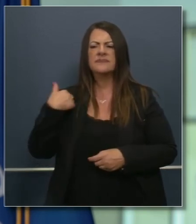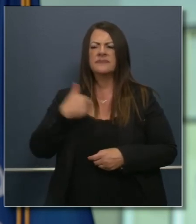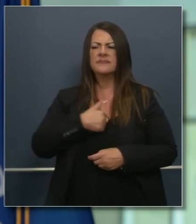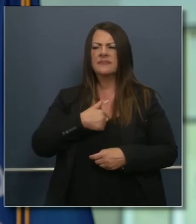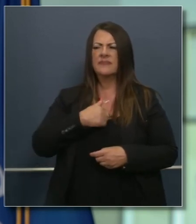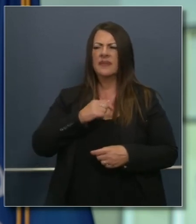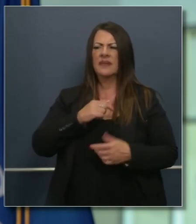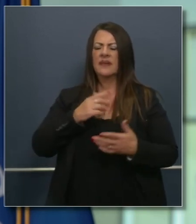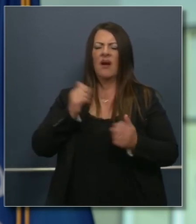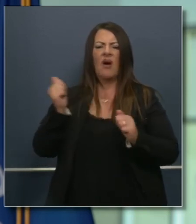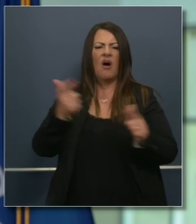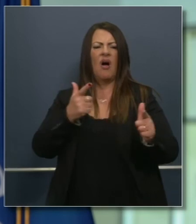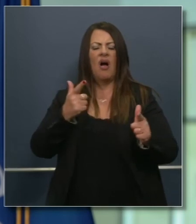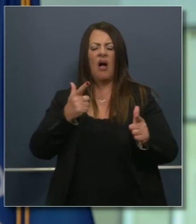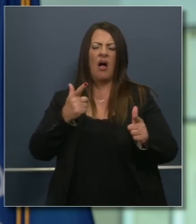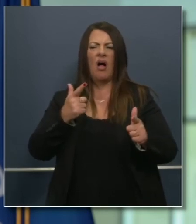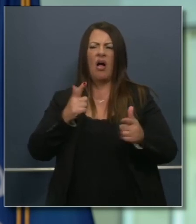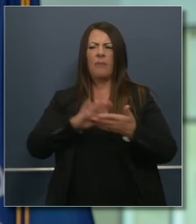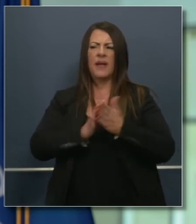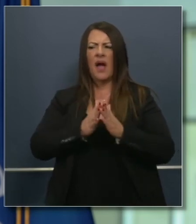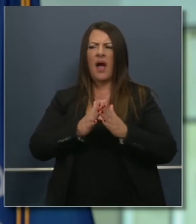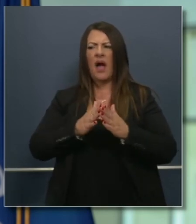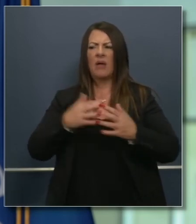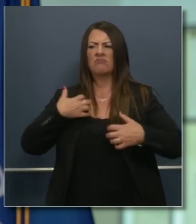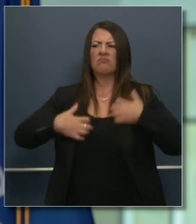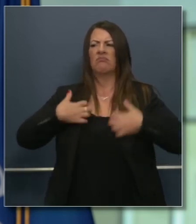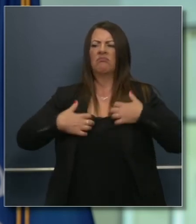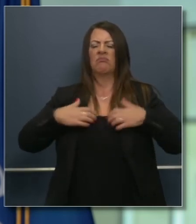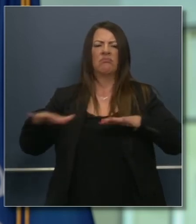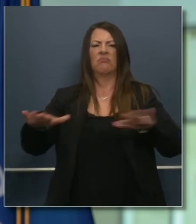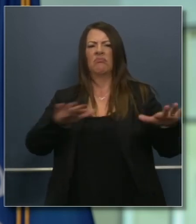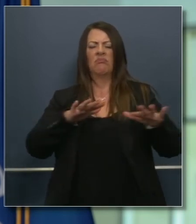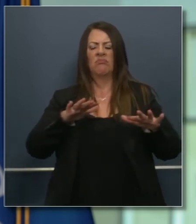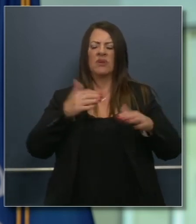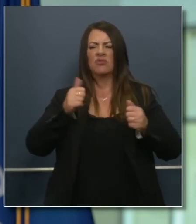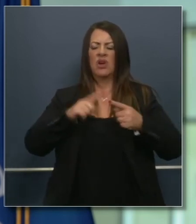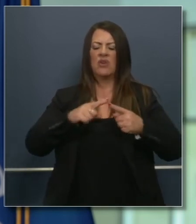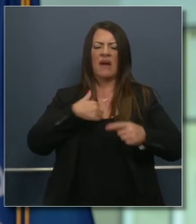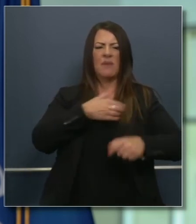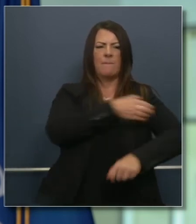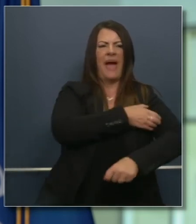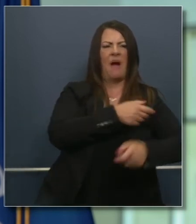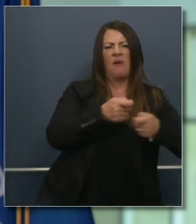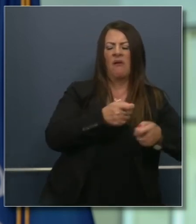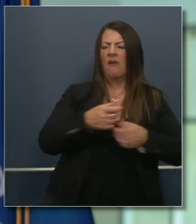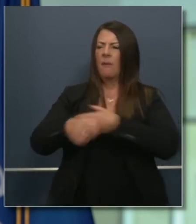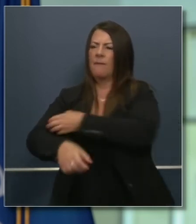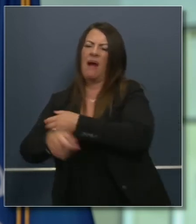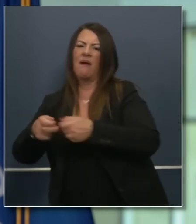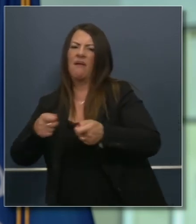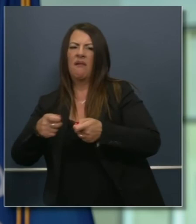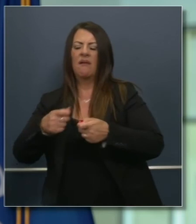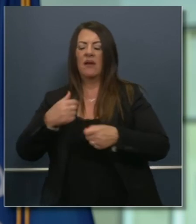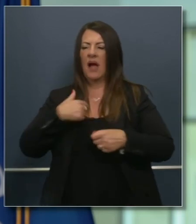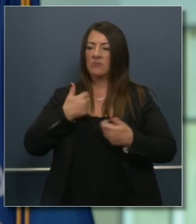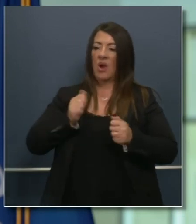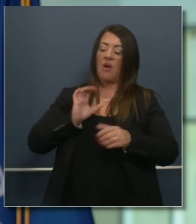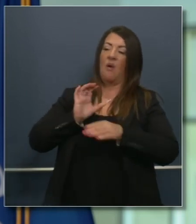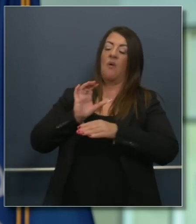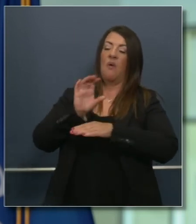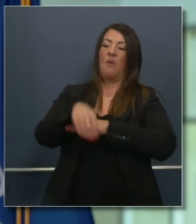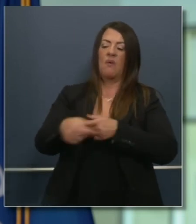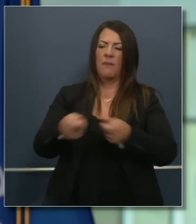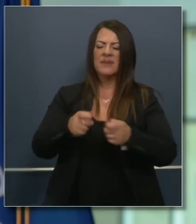everybody flexes their muscles. I'm not trying to flex any muscle here. All I am is trying to encourage people to stay